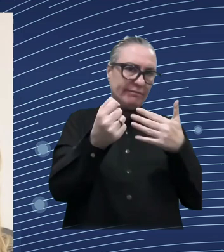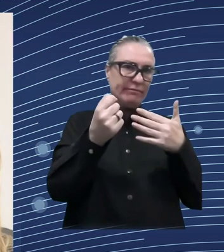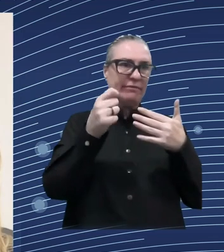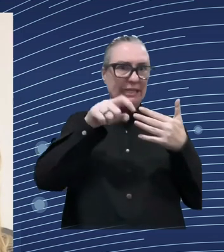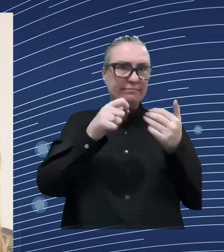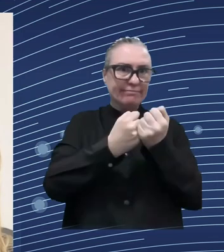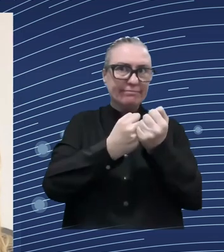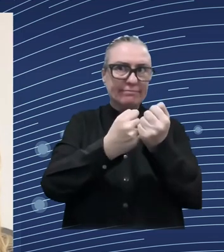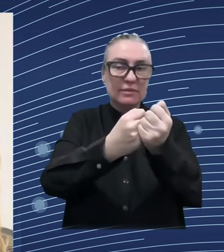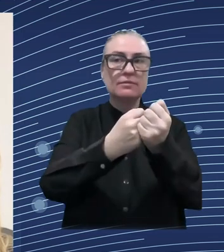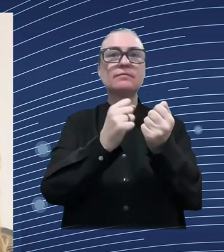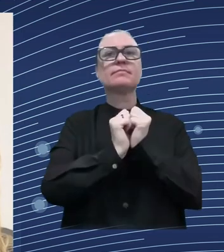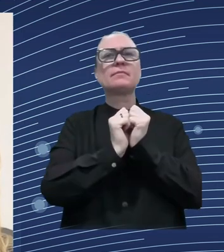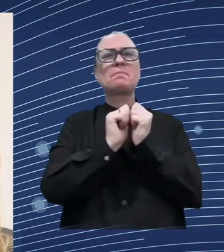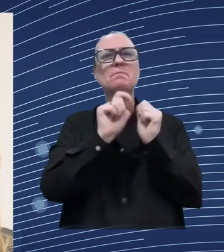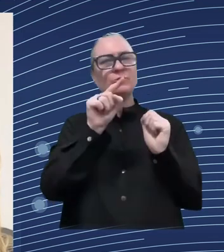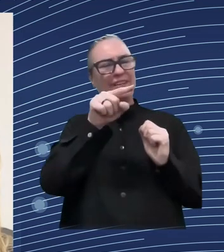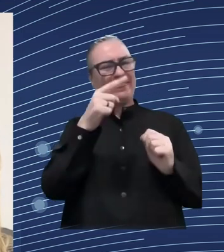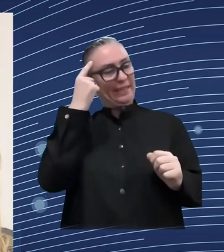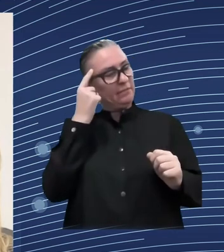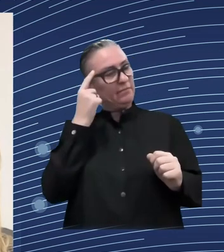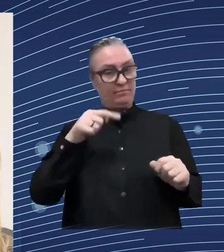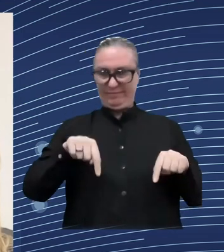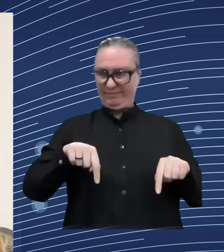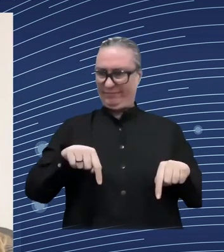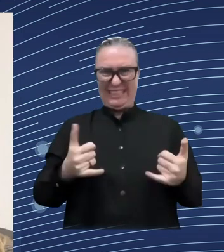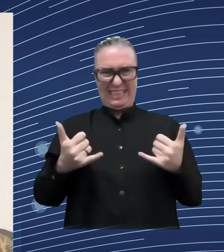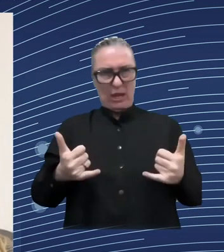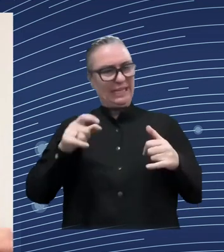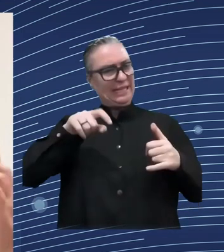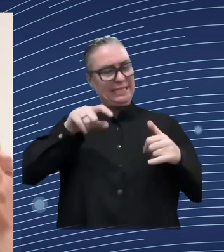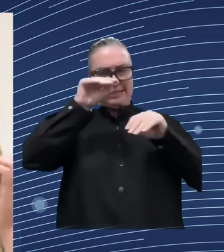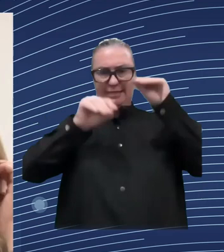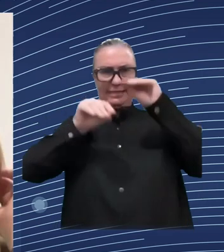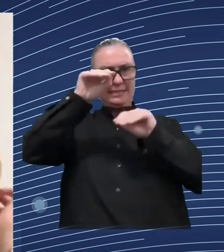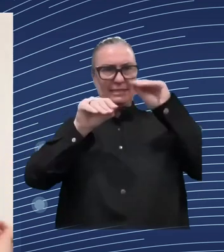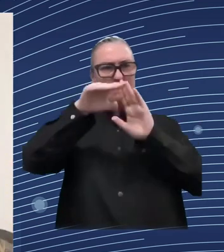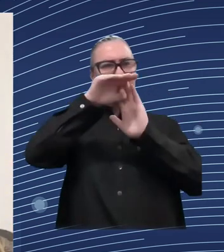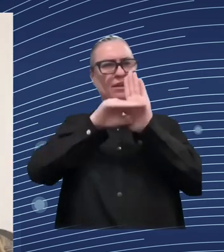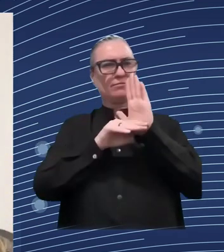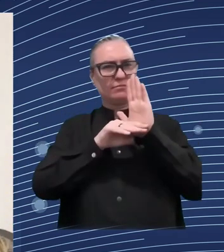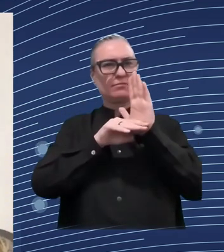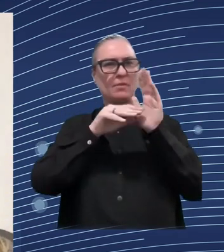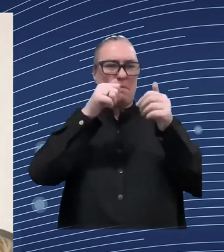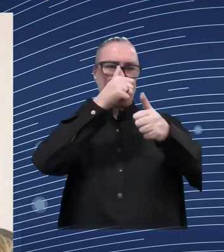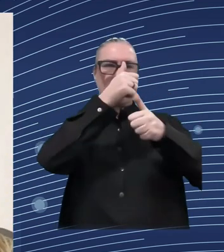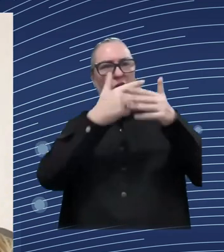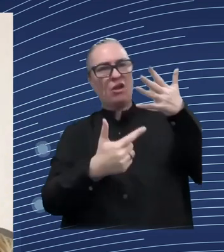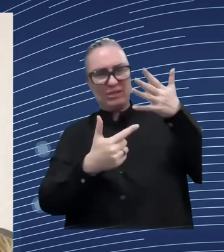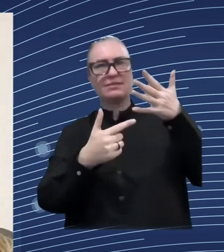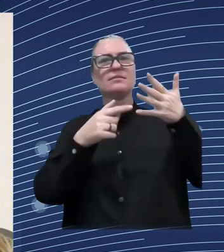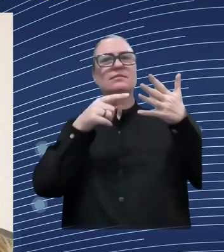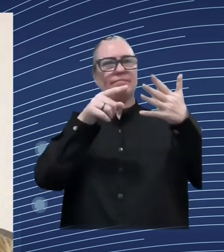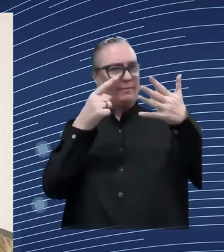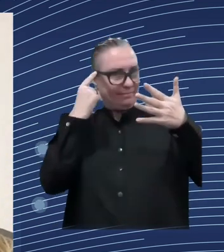longer term pre-accession route well first uh it's absolutely true that what we have to do we have to do it